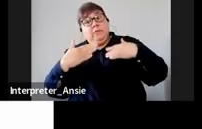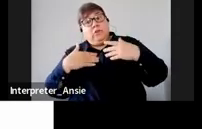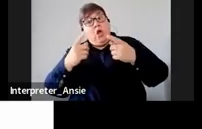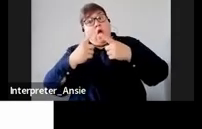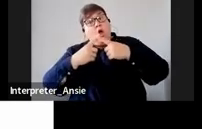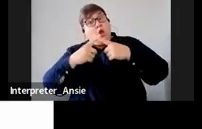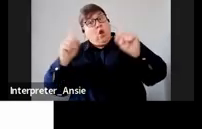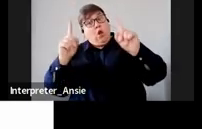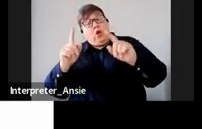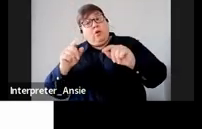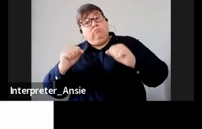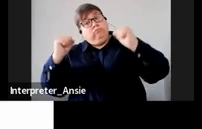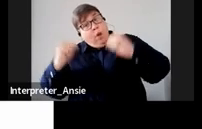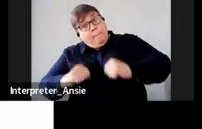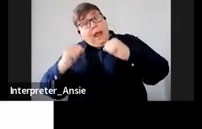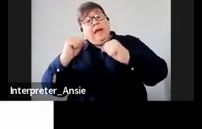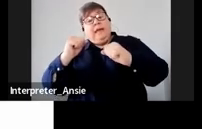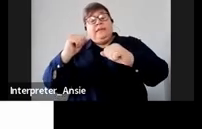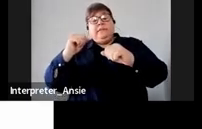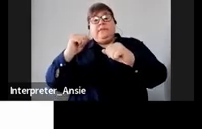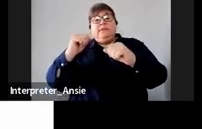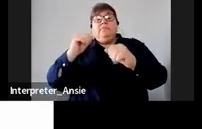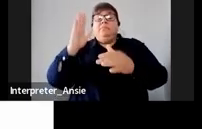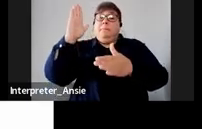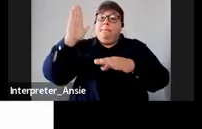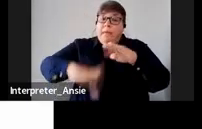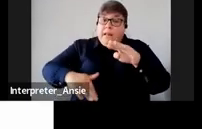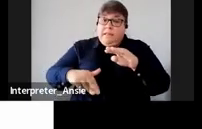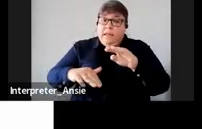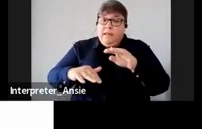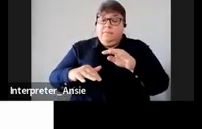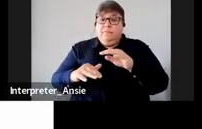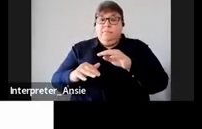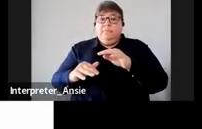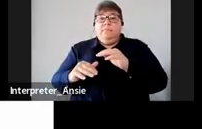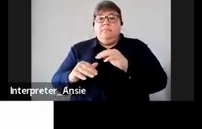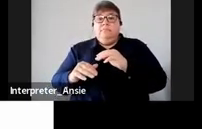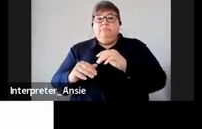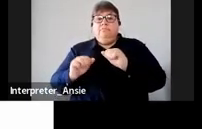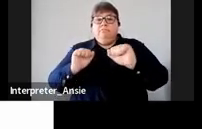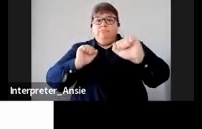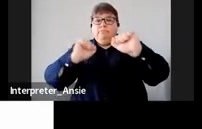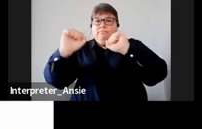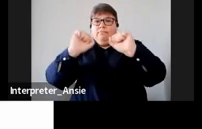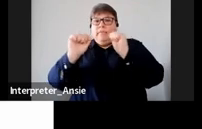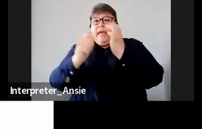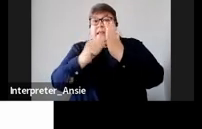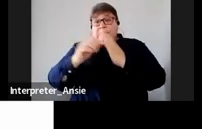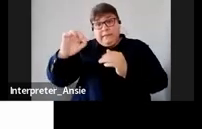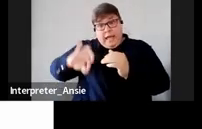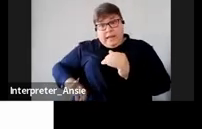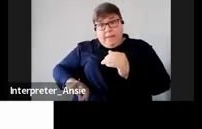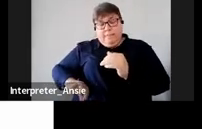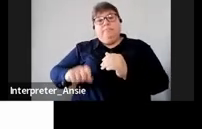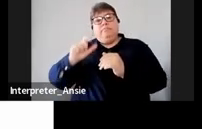for the failure to submit a return comprises fixed amount penalties based on a taxpayer's taxable income and can